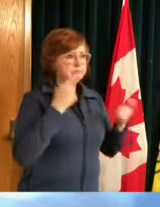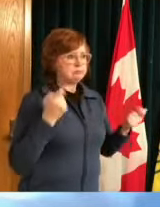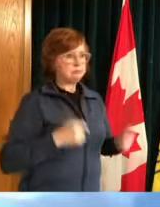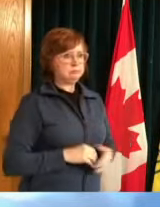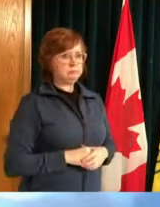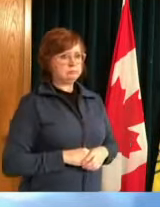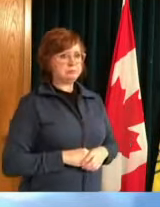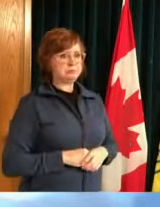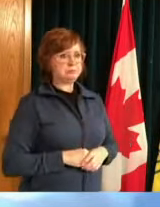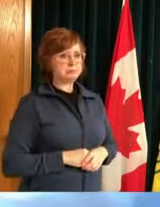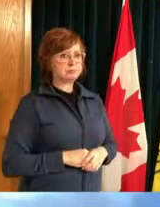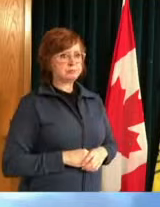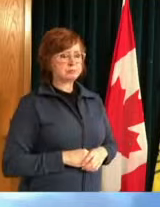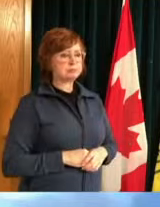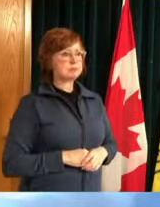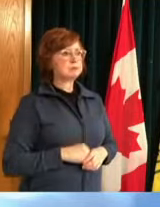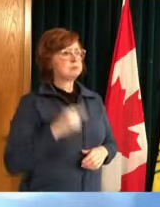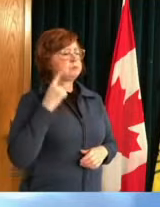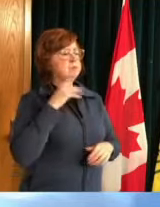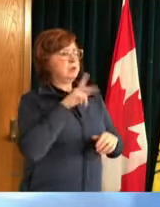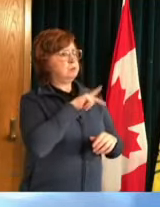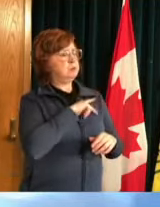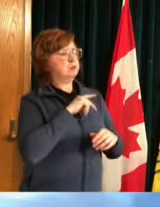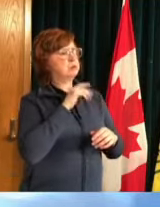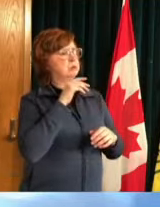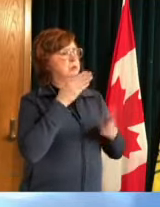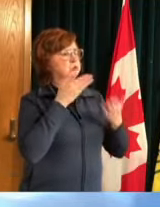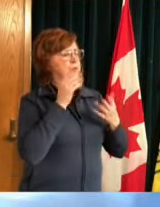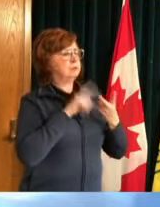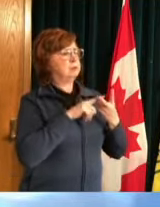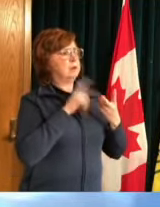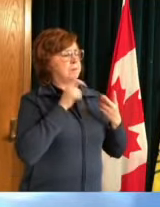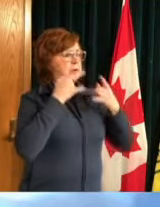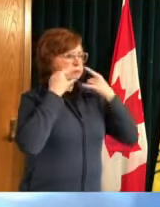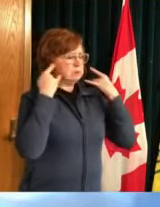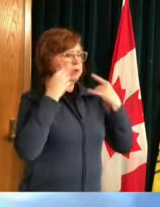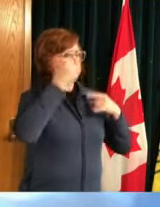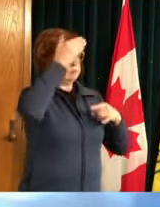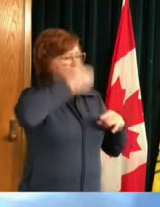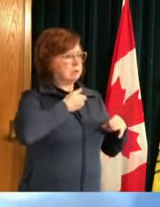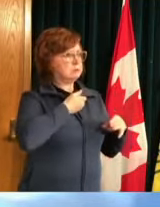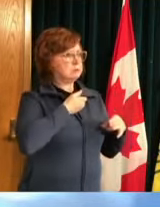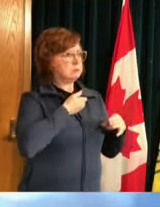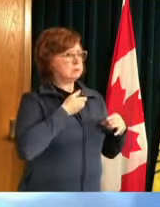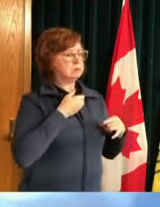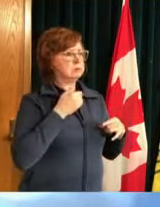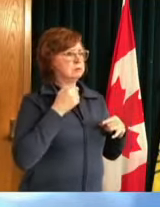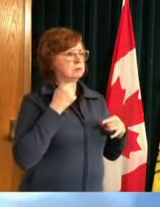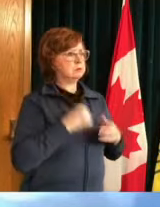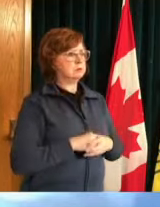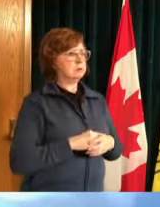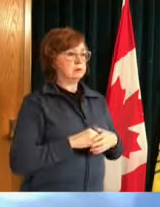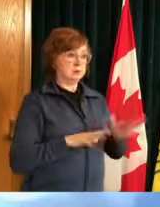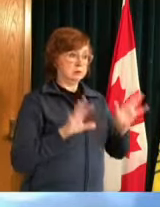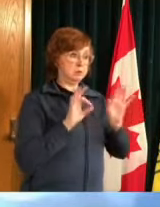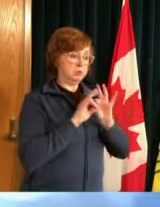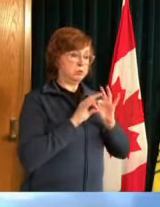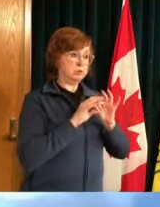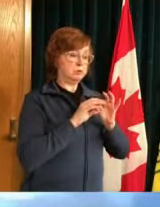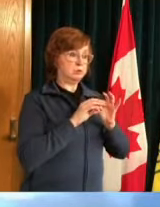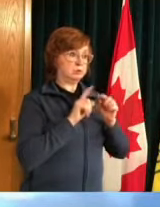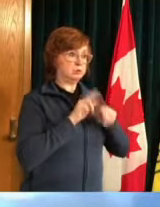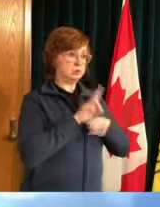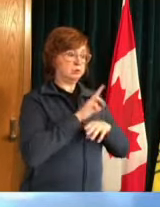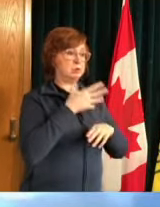medical mask and a face shield all those things are and remain critical and and and are doubly critical now with variants of concern